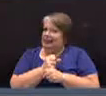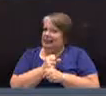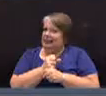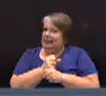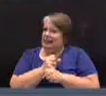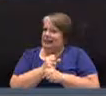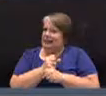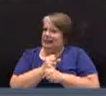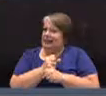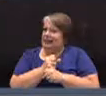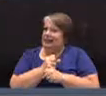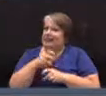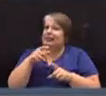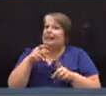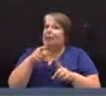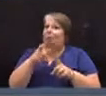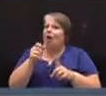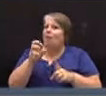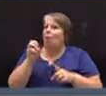Point of order?